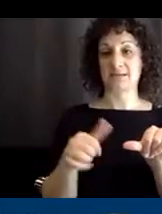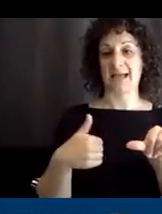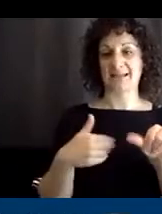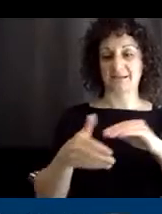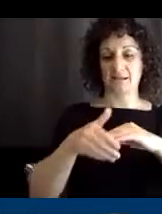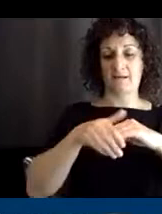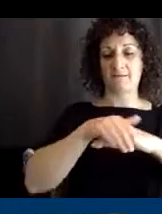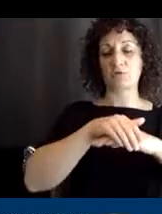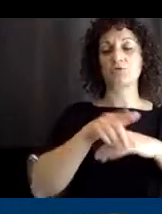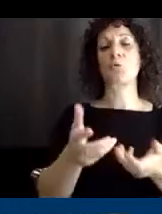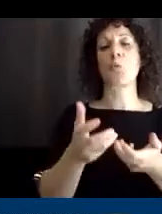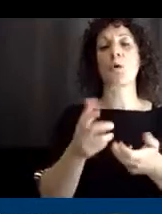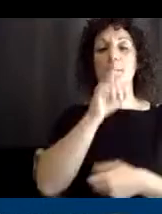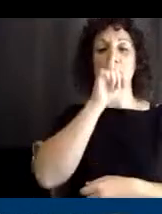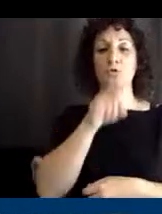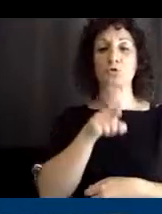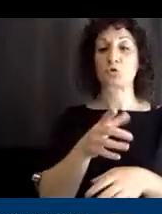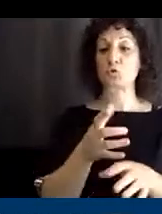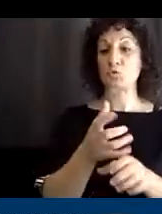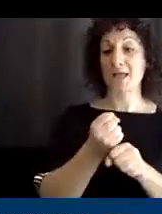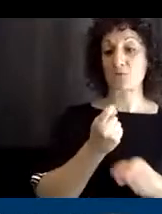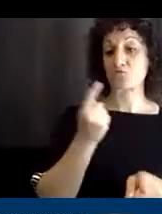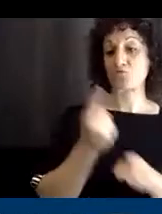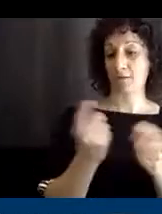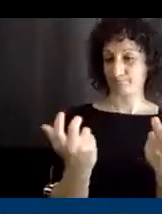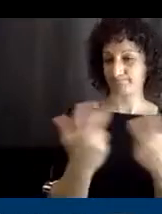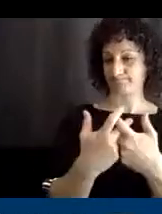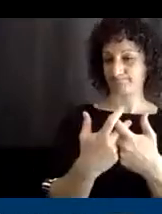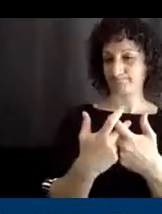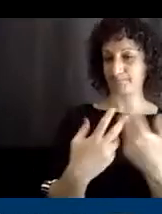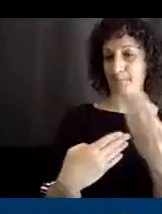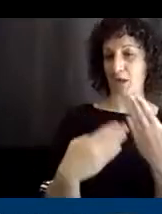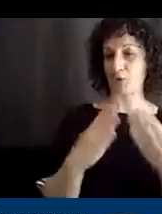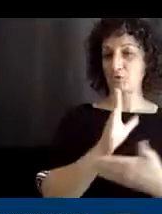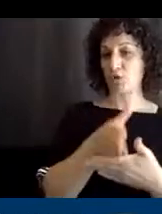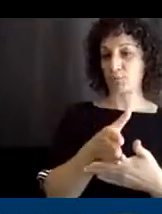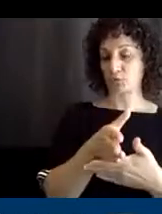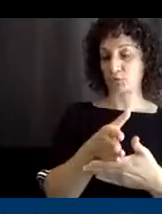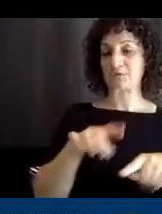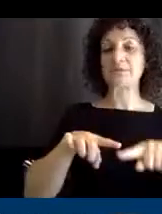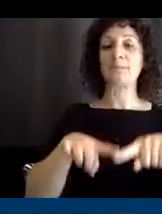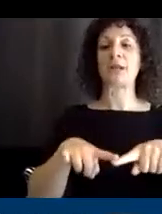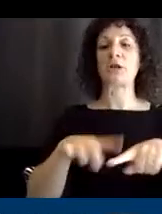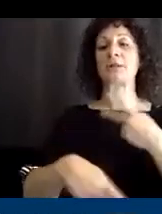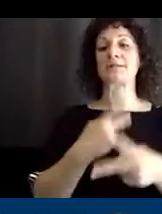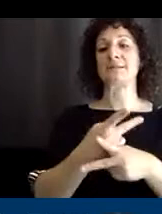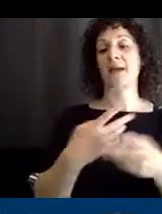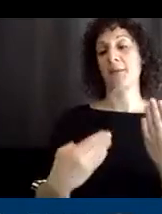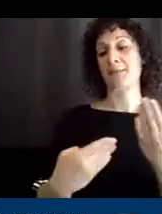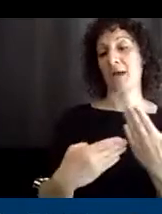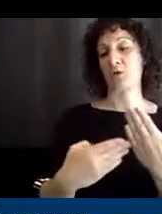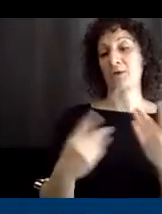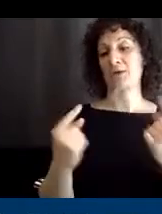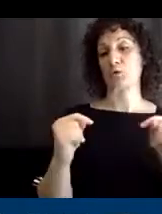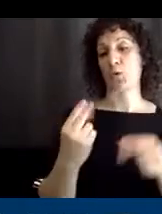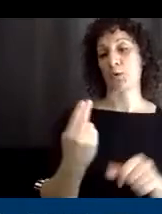do want to make sure that you're you're getting the correct battery interrupter depending on the type of battery that the toy has.